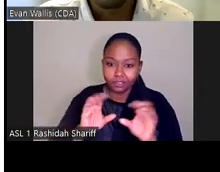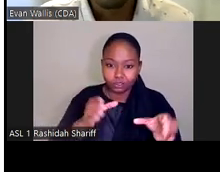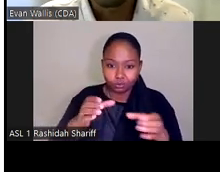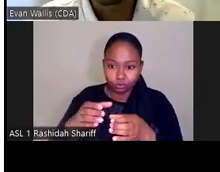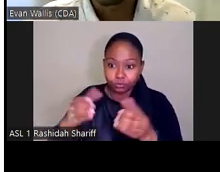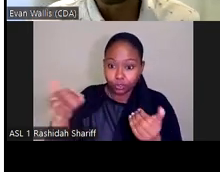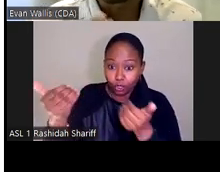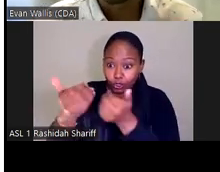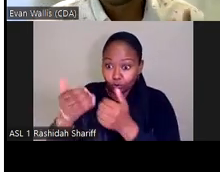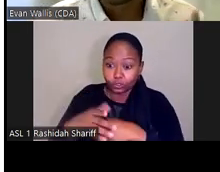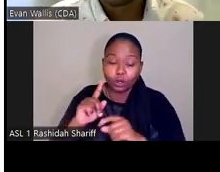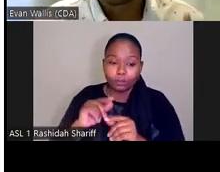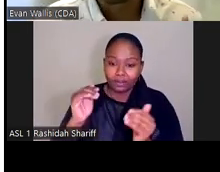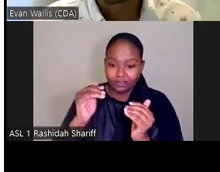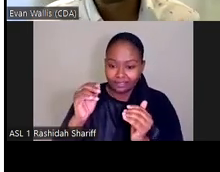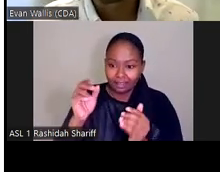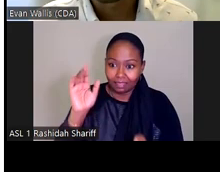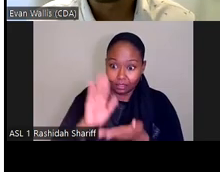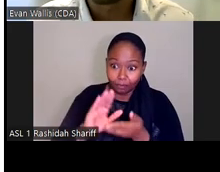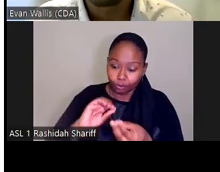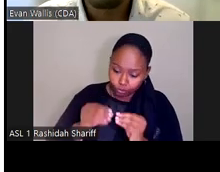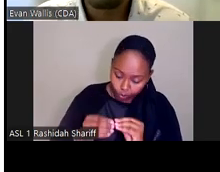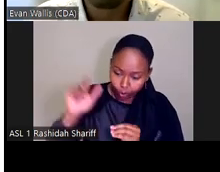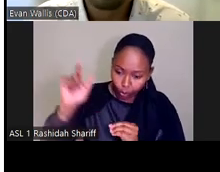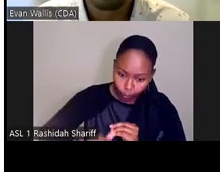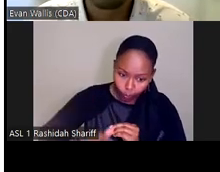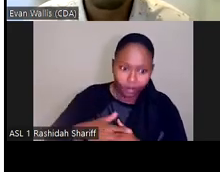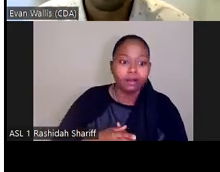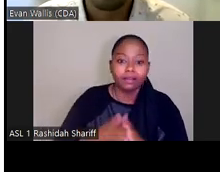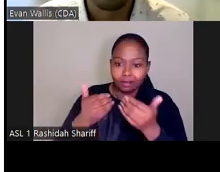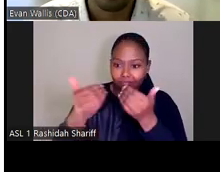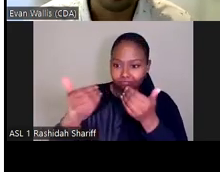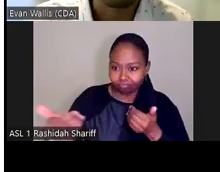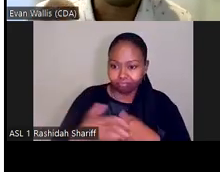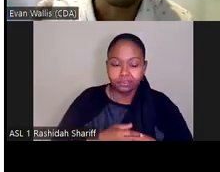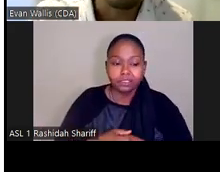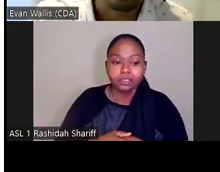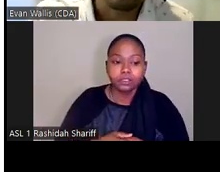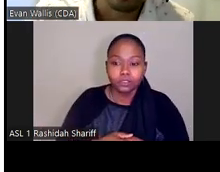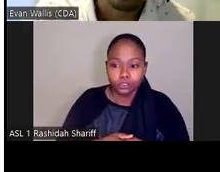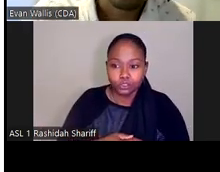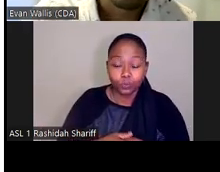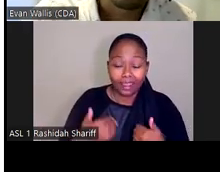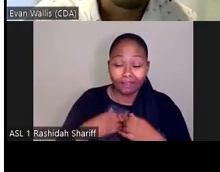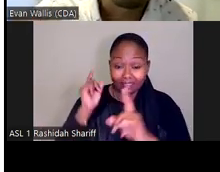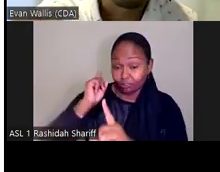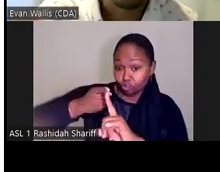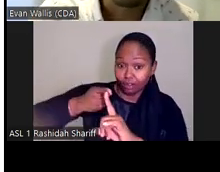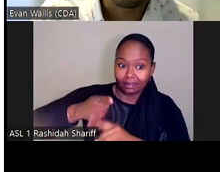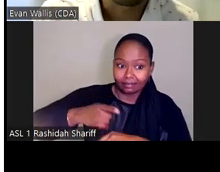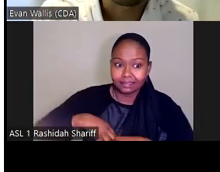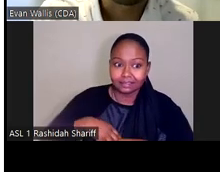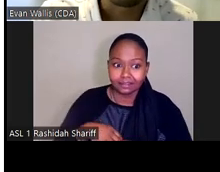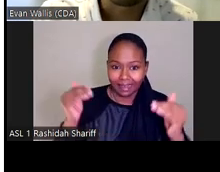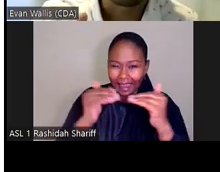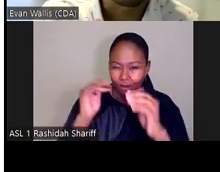trending downwards, that means they're getting further away and things are getting worse. And so we can actually set equity targets for